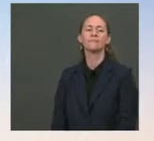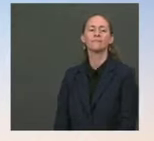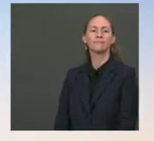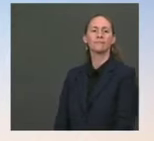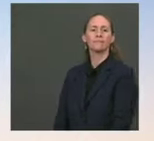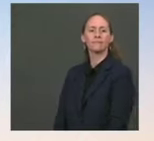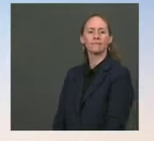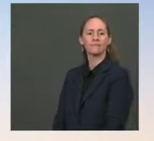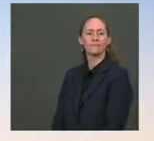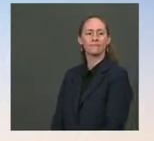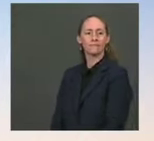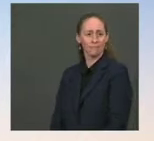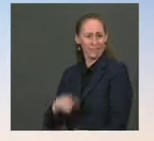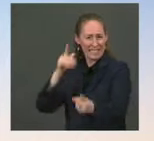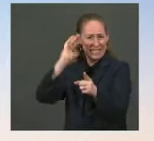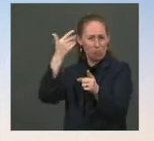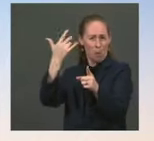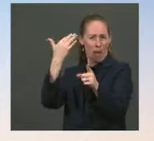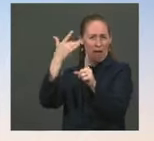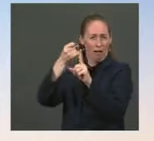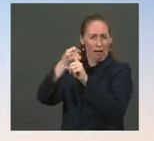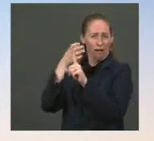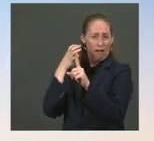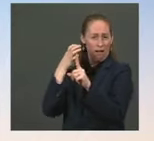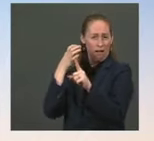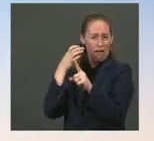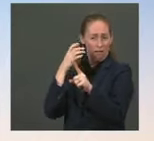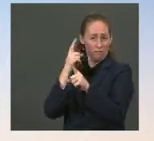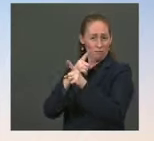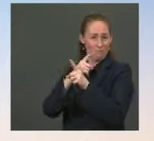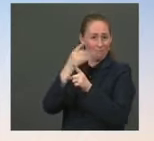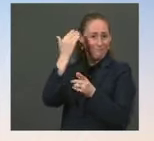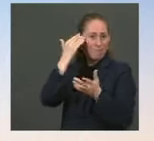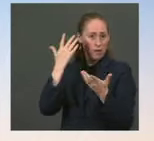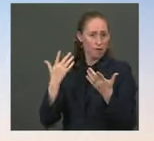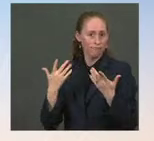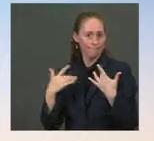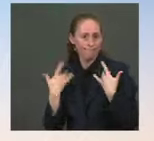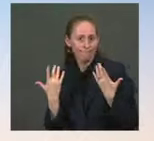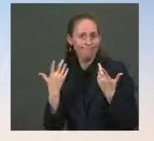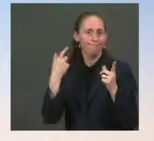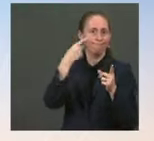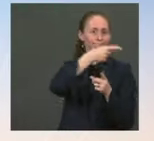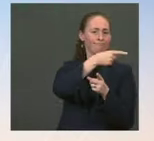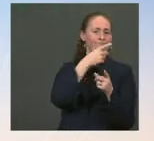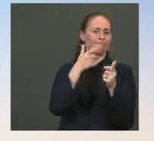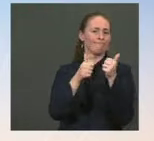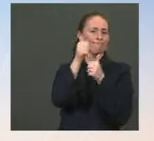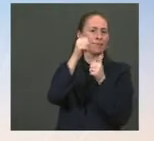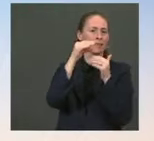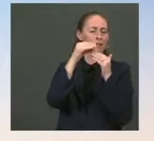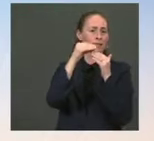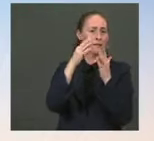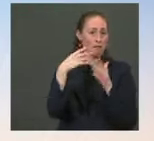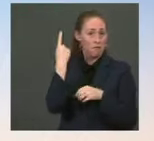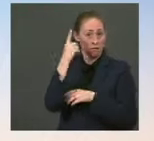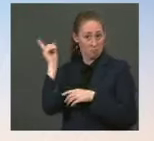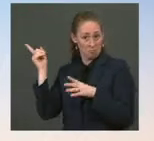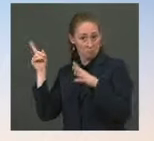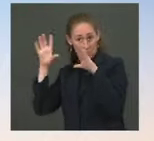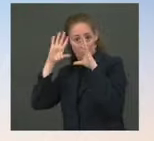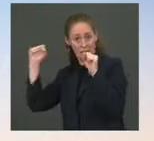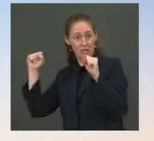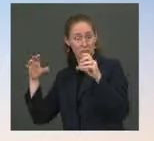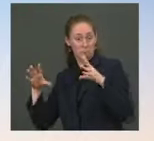for more details of this proposal from the Senate Minority Leader. But, you know, would the President accept a short-term deal to